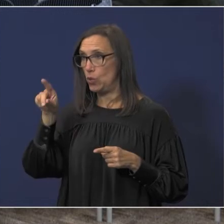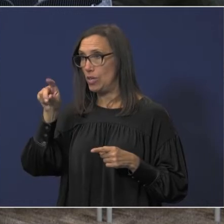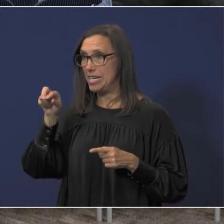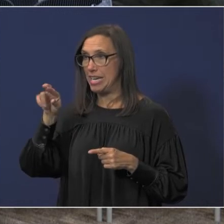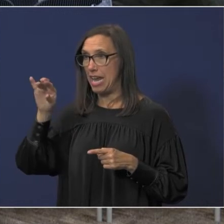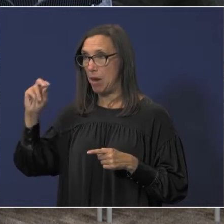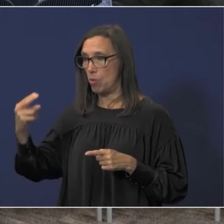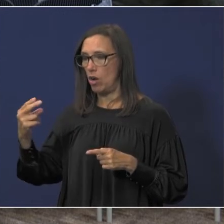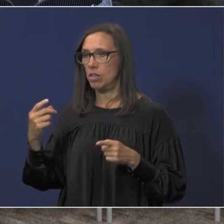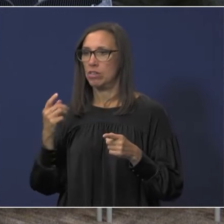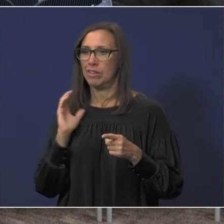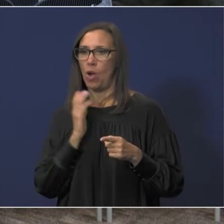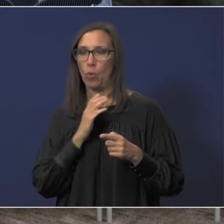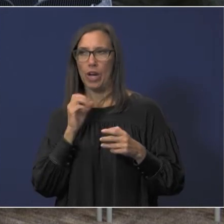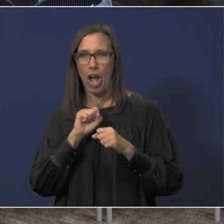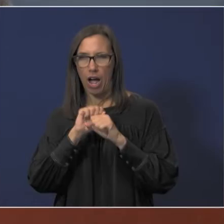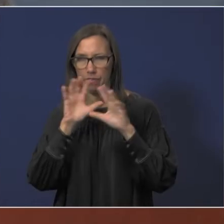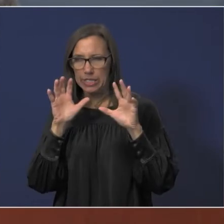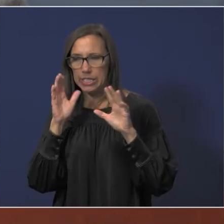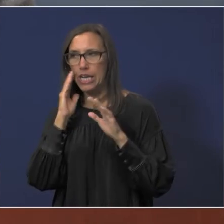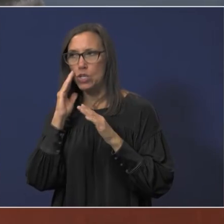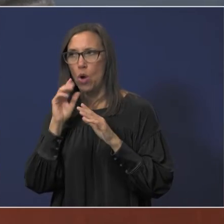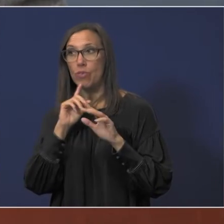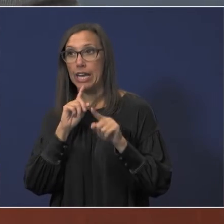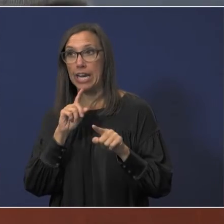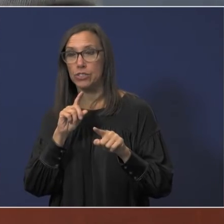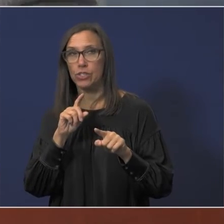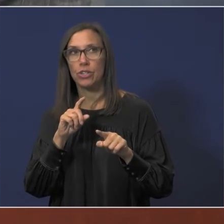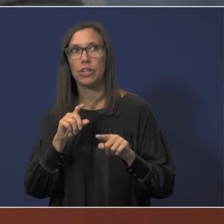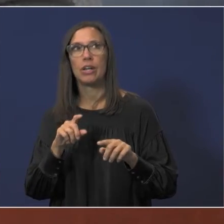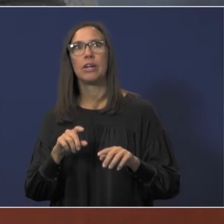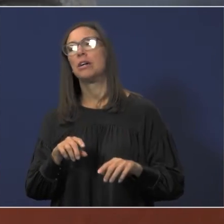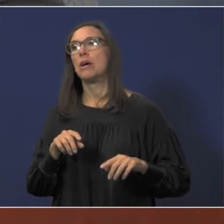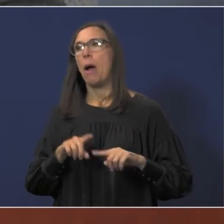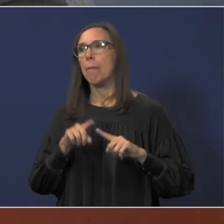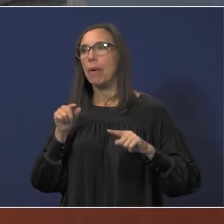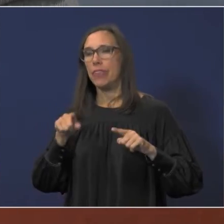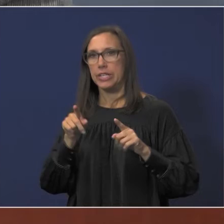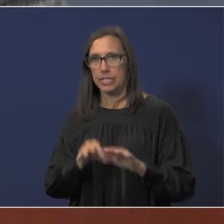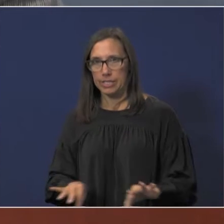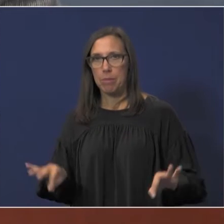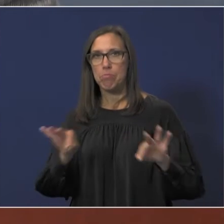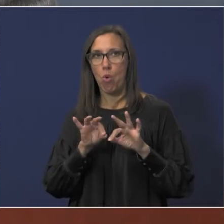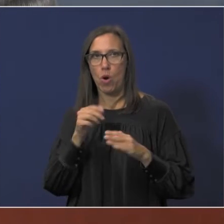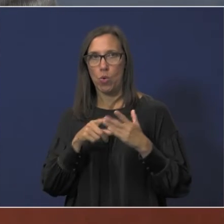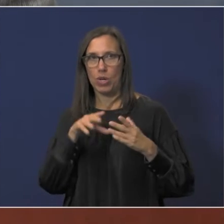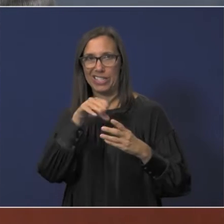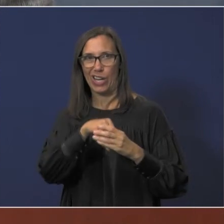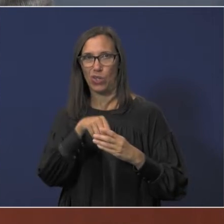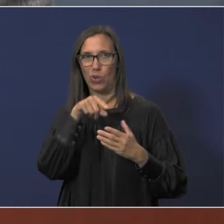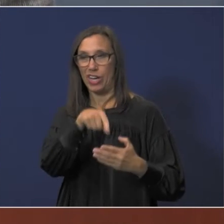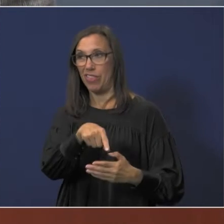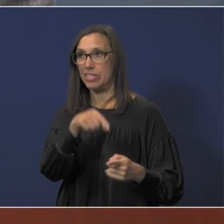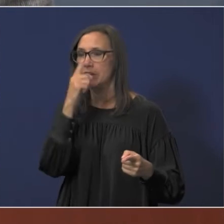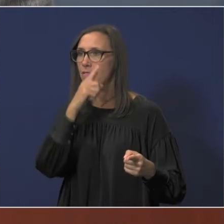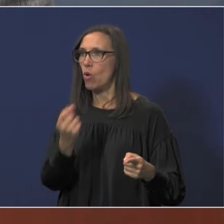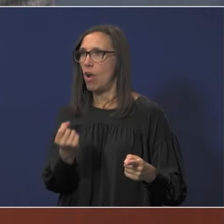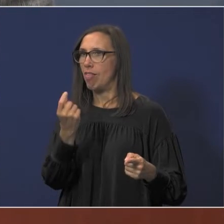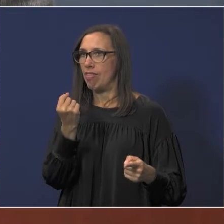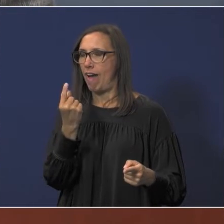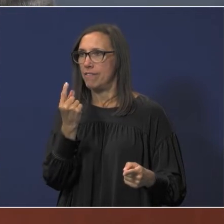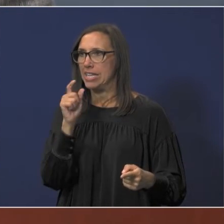we obviously know this answer but i but this is very important what's in here uh for 11